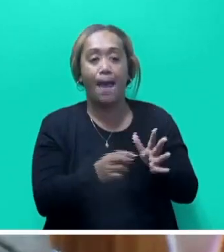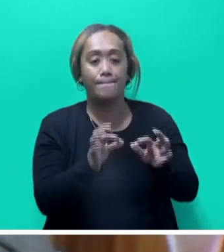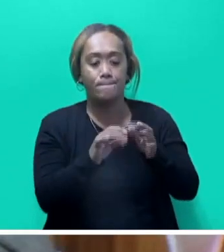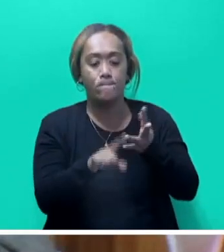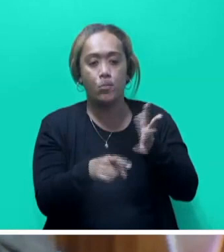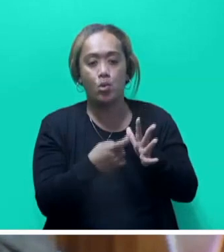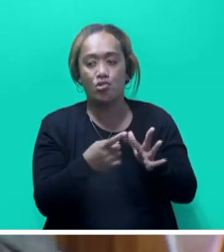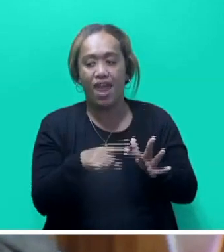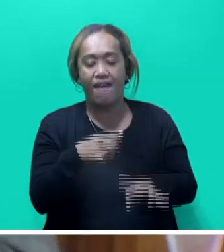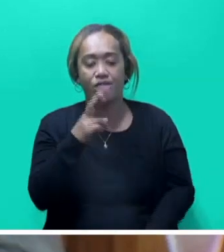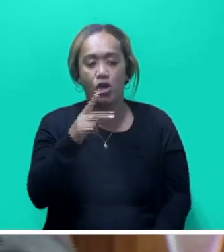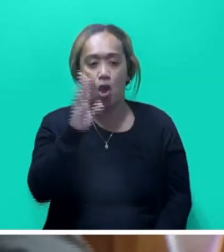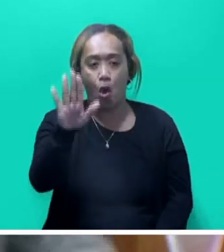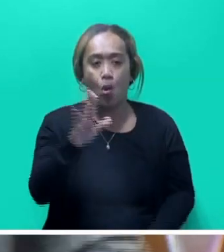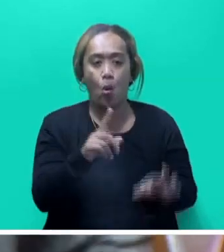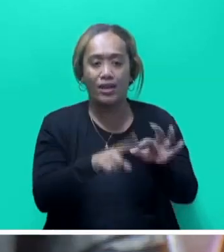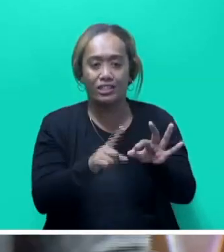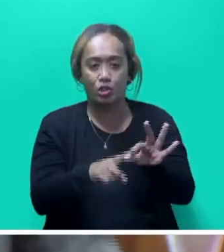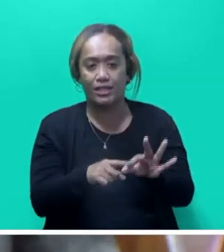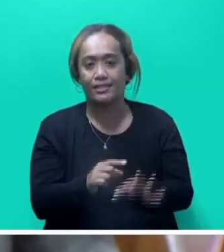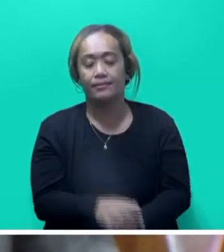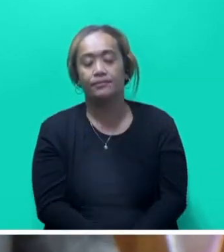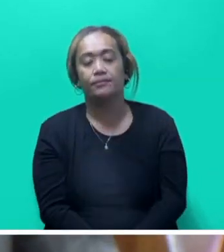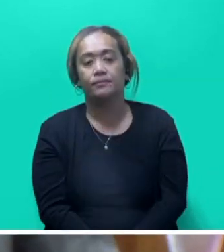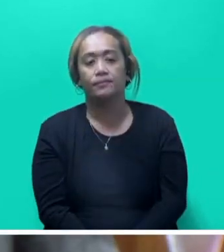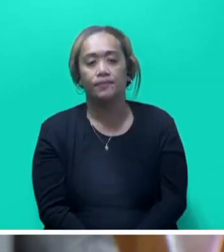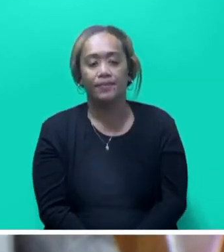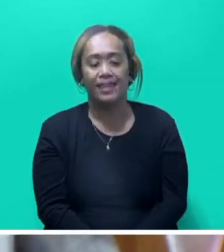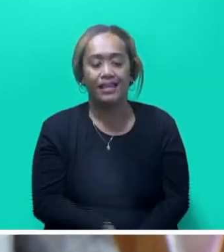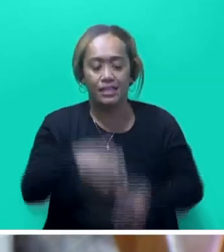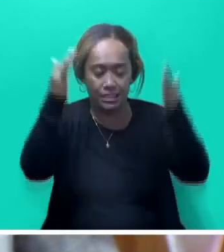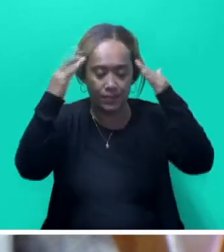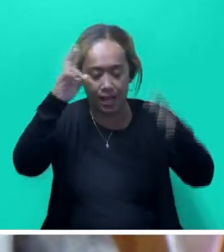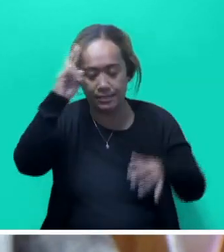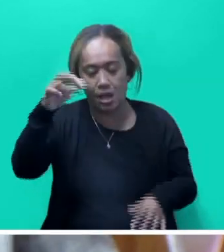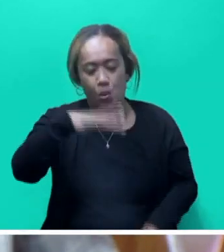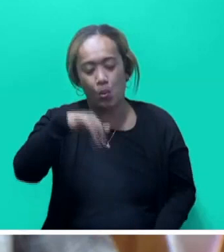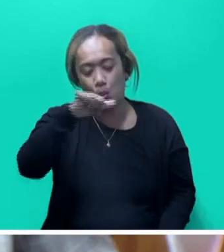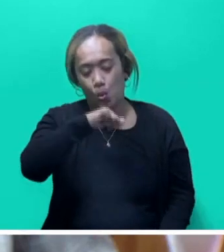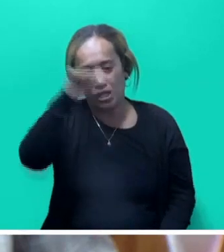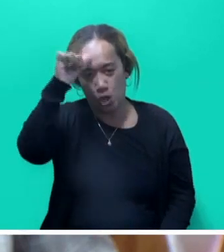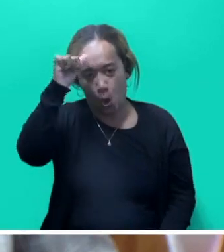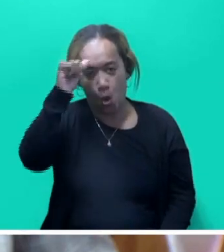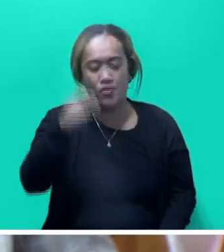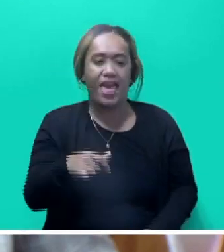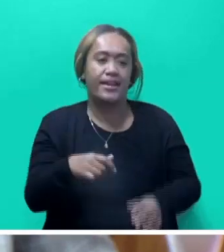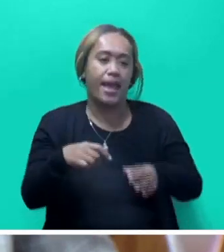Mr. Speaker, sir, we know that micro, small, medium enterprises,